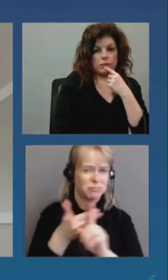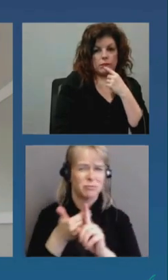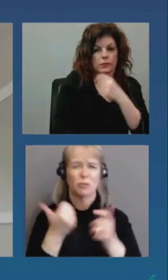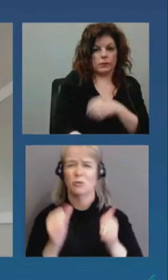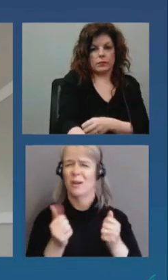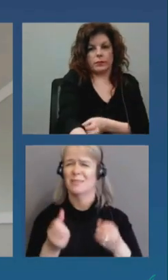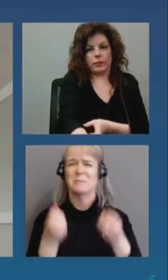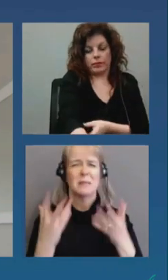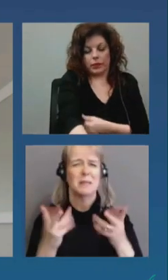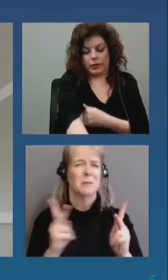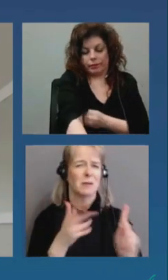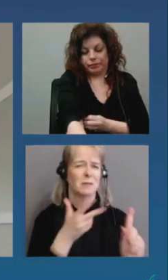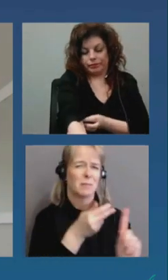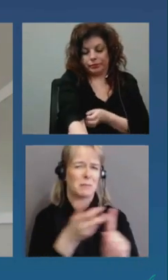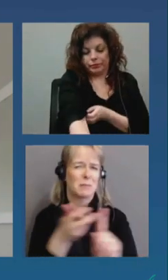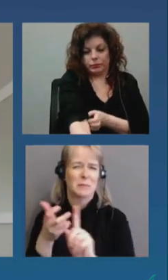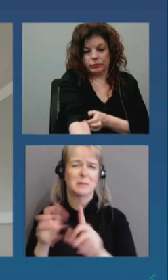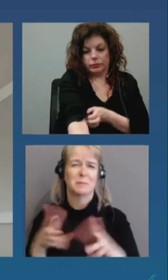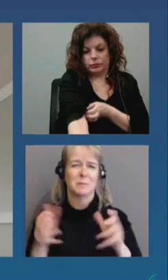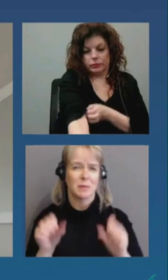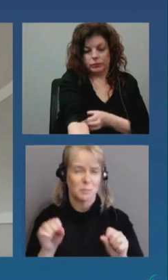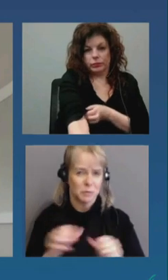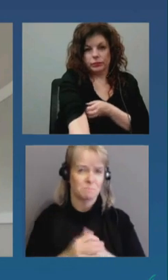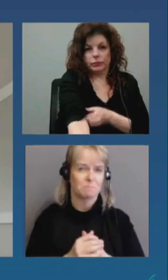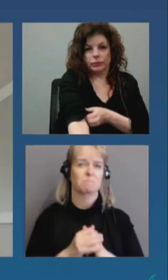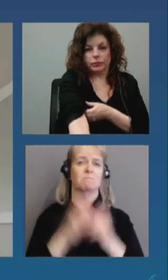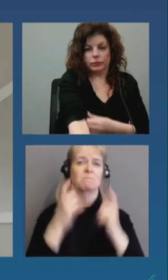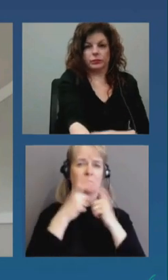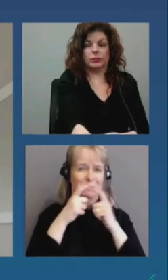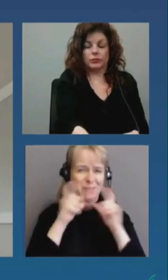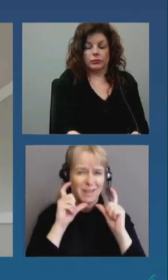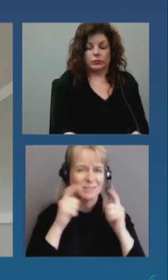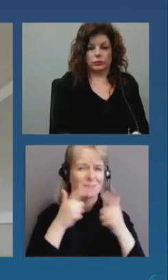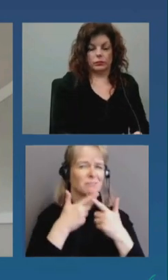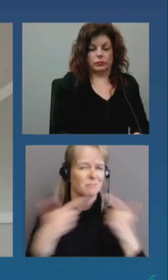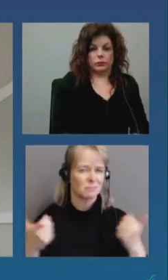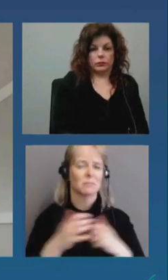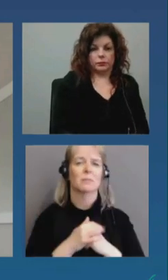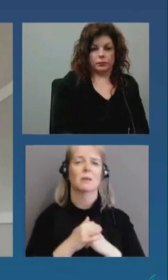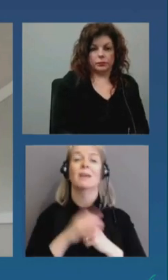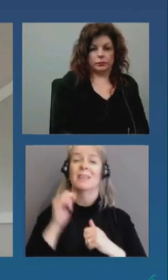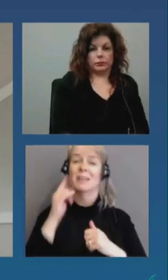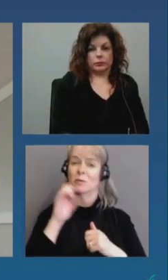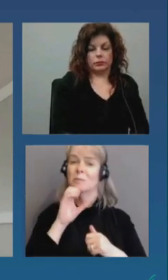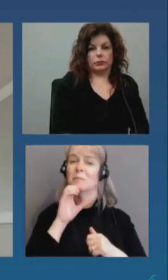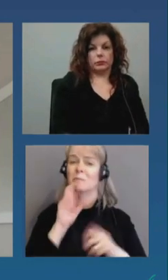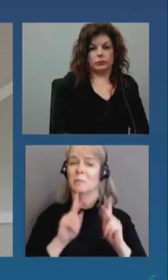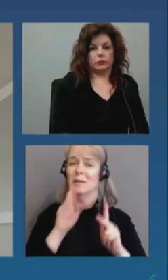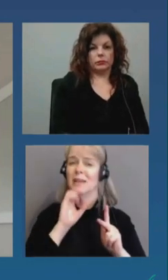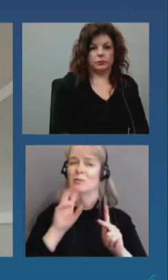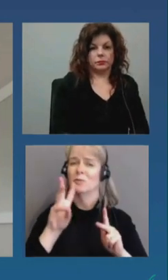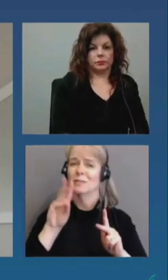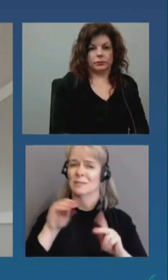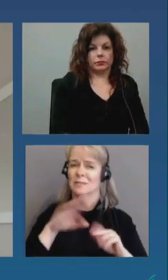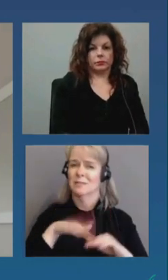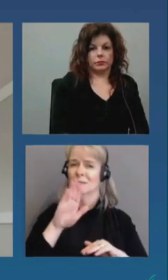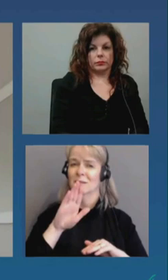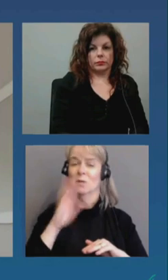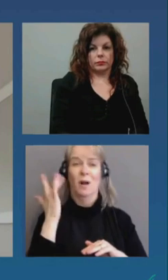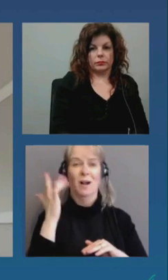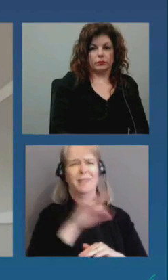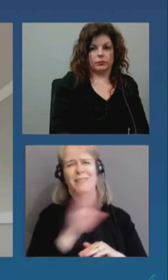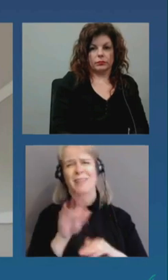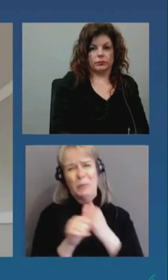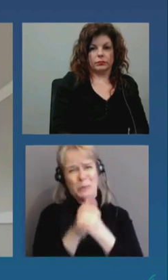it's still it's open mostly to people over 60 because they are so much more likely to die